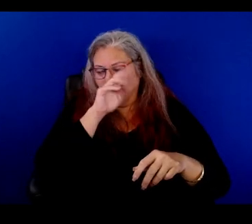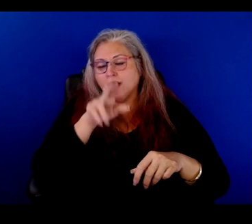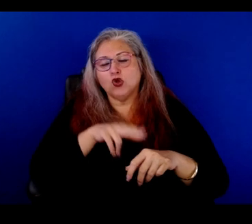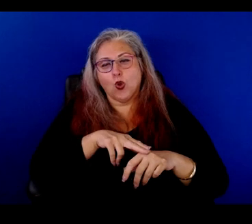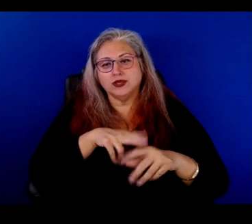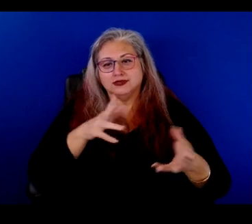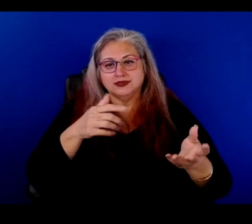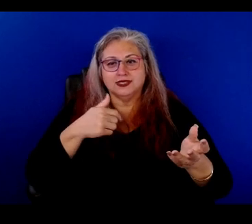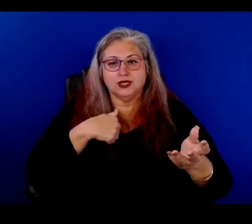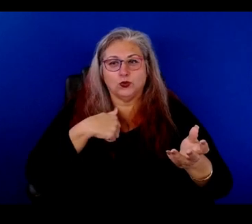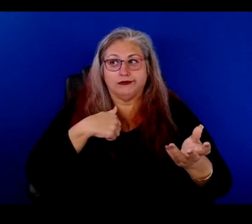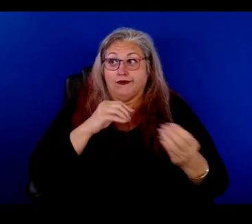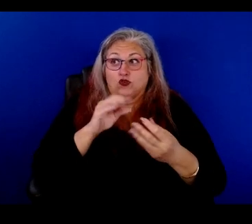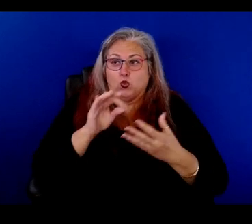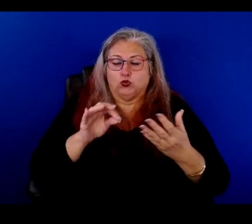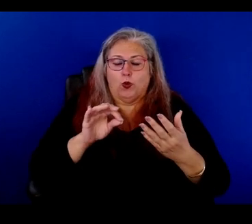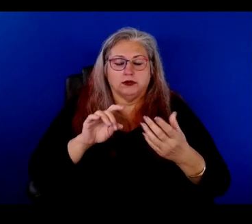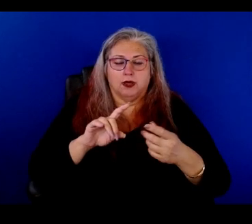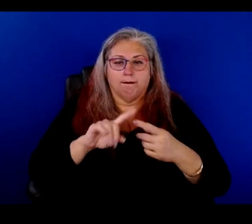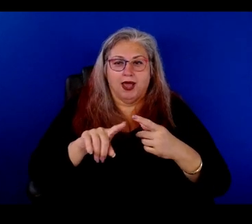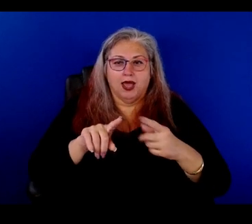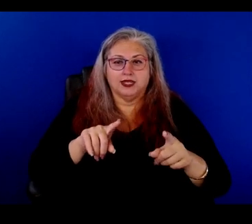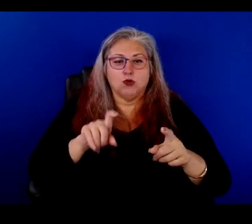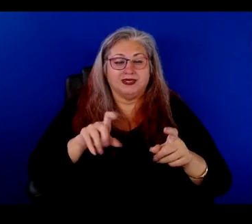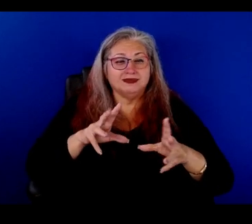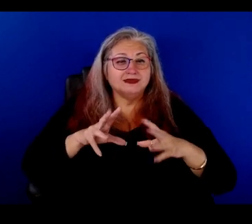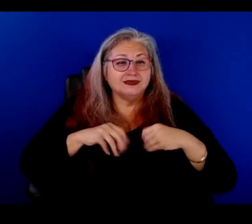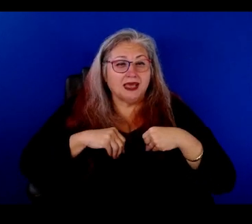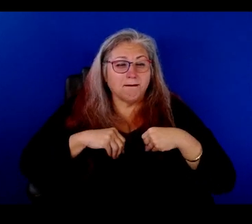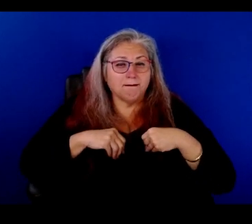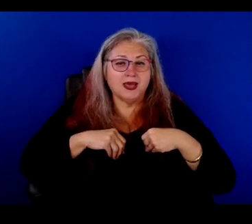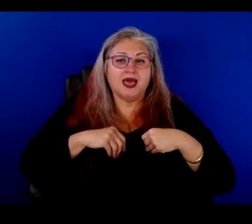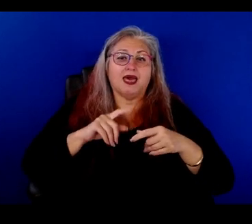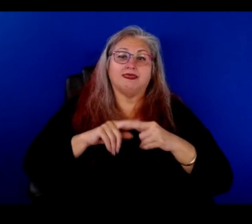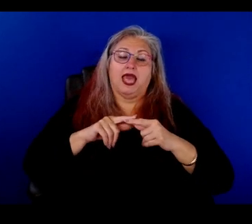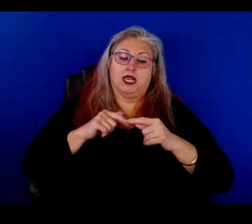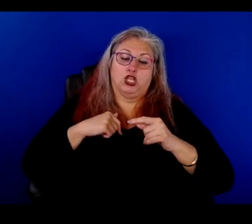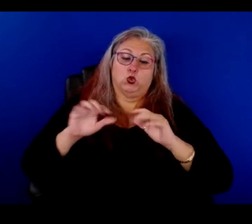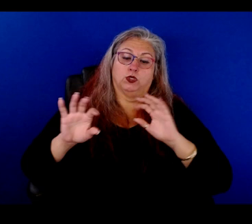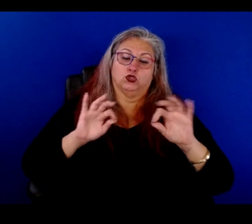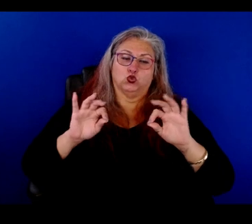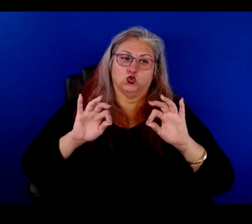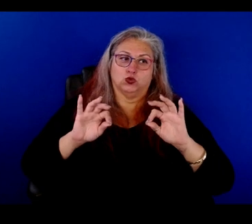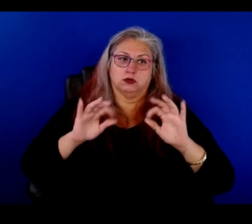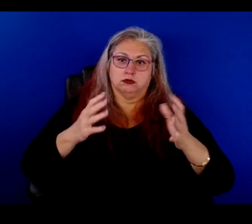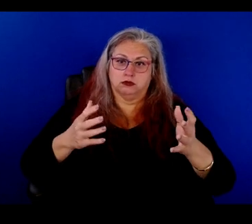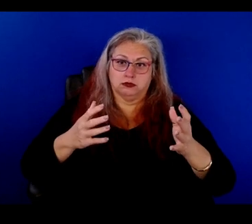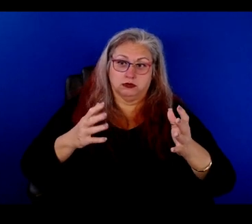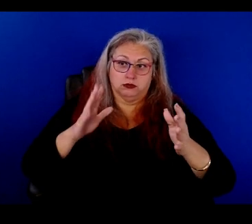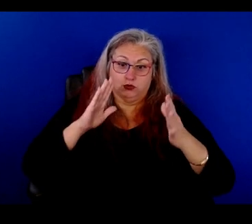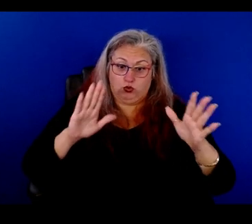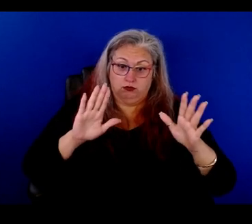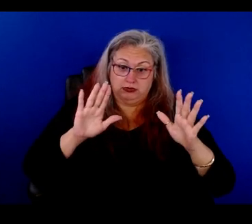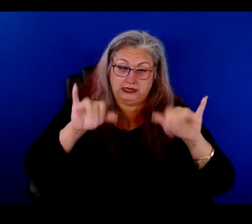course, again, we don't have a choice, but you to have to accept all of that. And then you choose whether to stay there